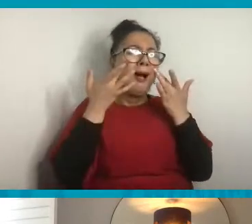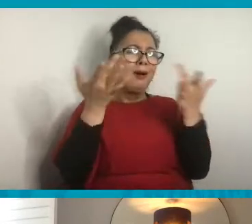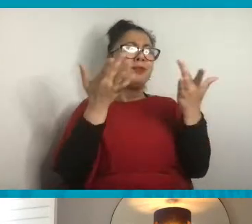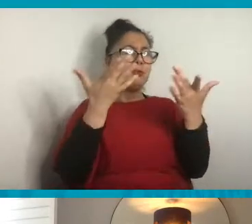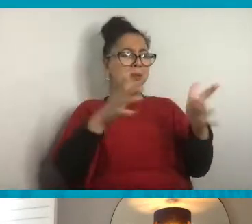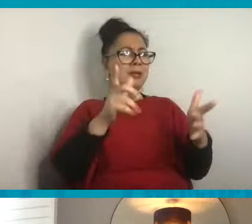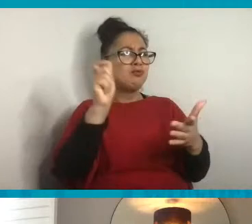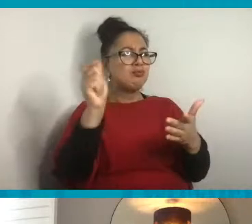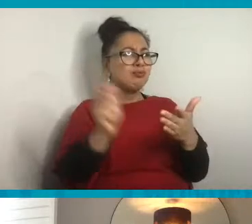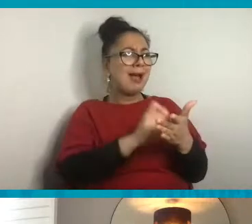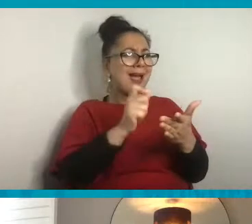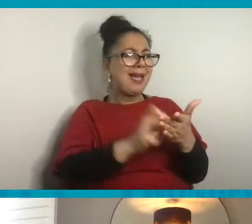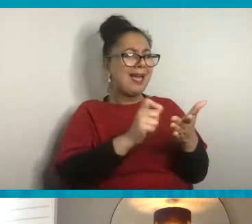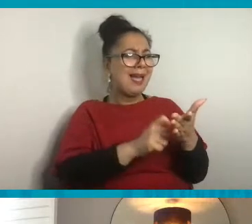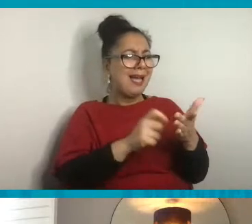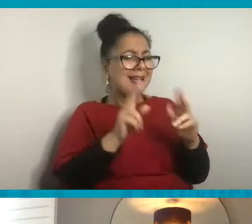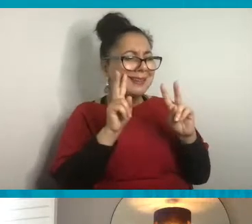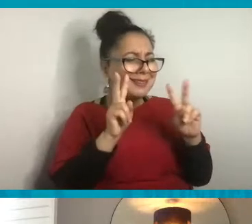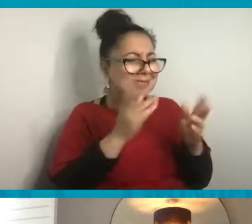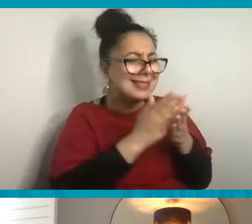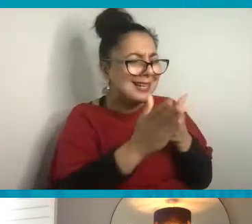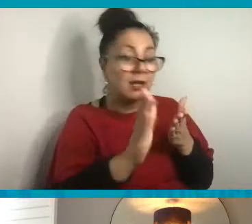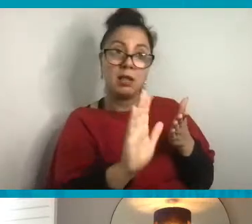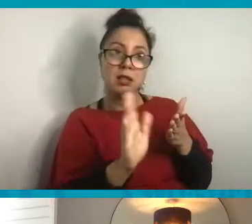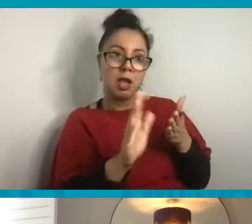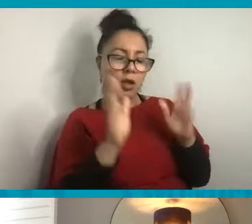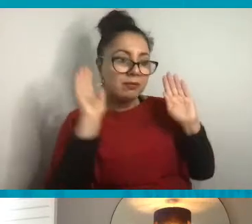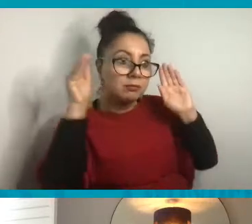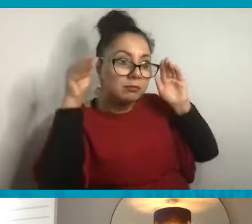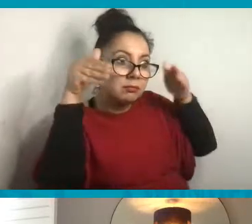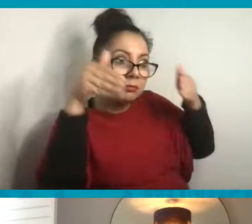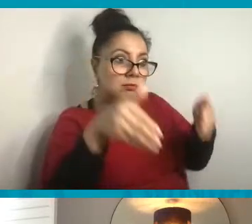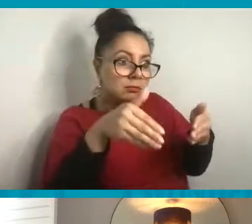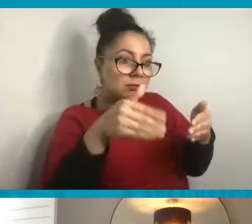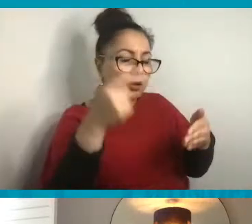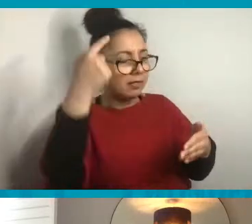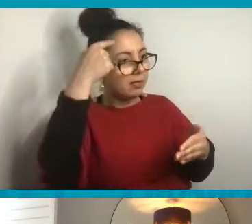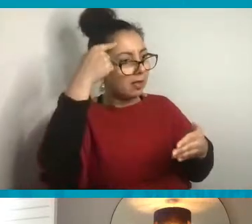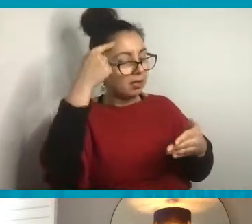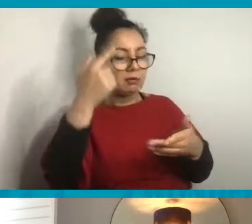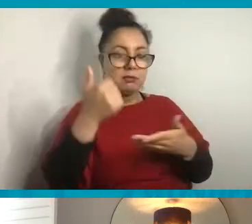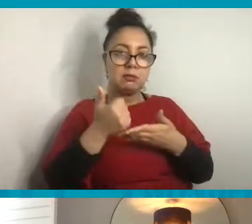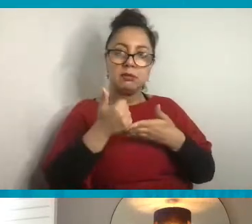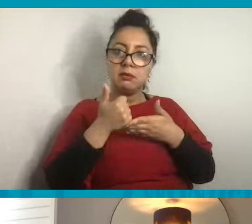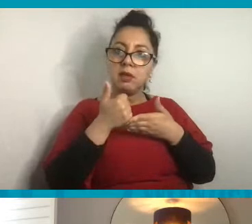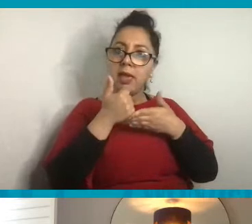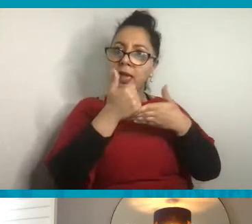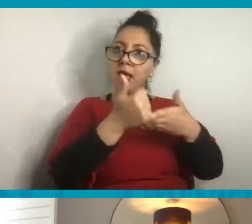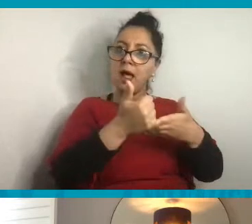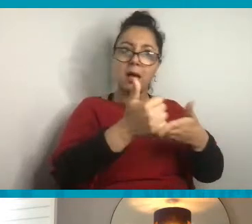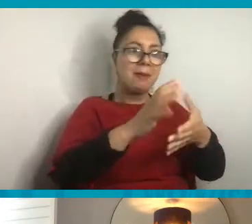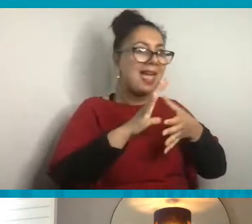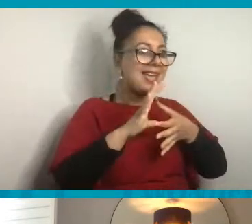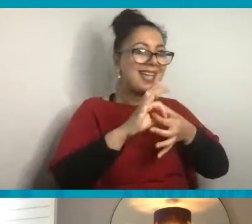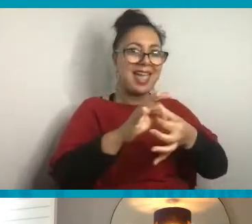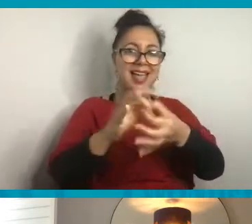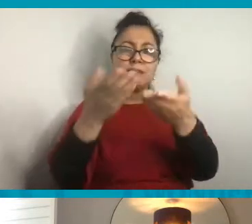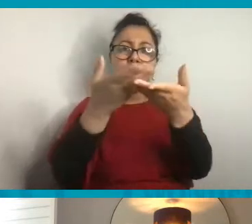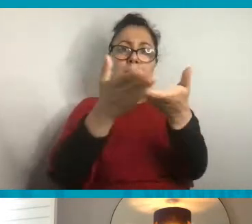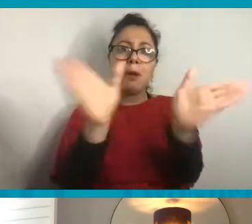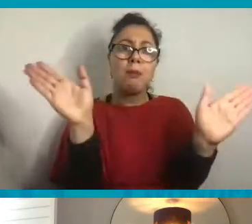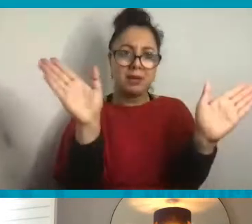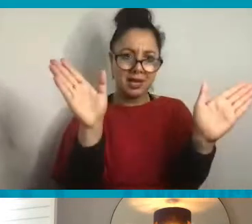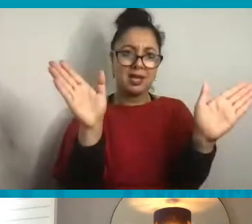have to pay attention. So I think that helps engage the wider public on taking action, climate